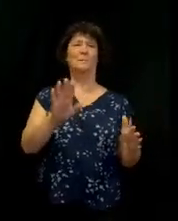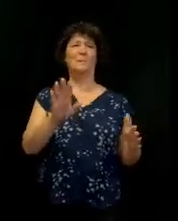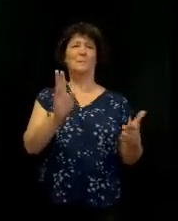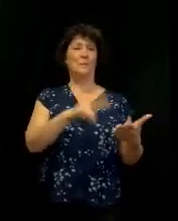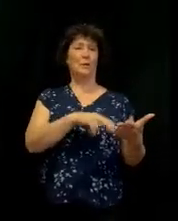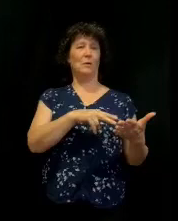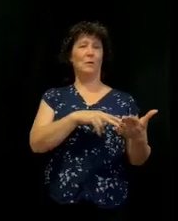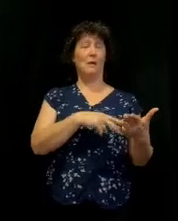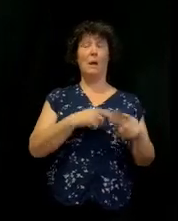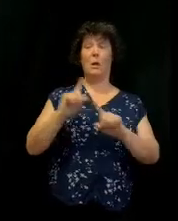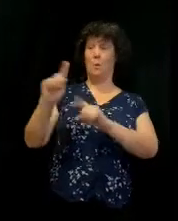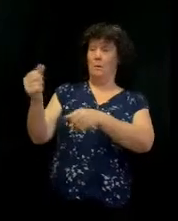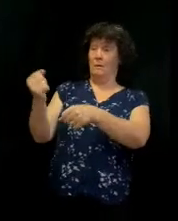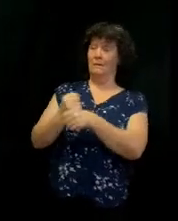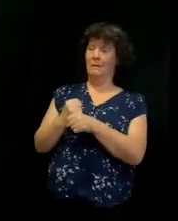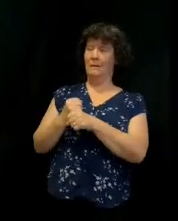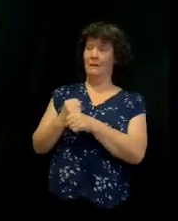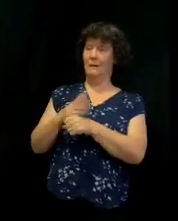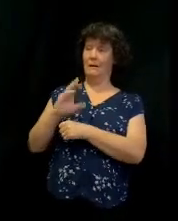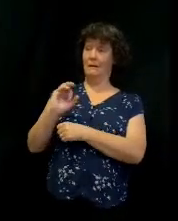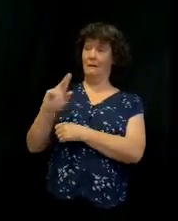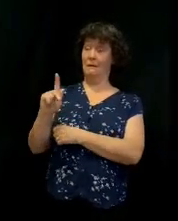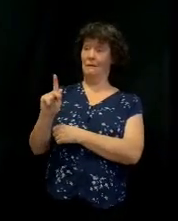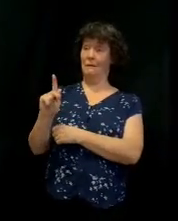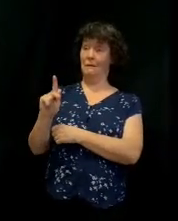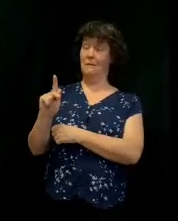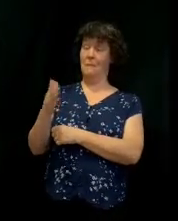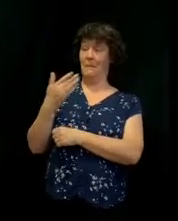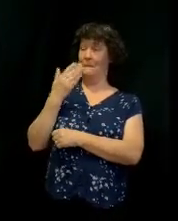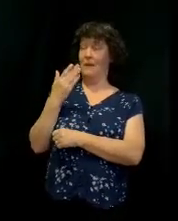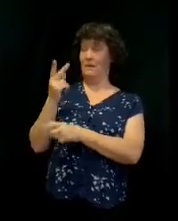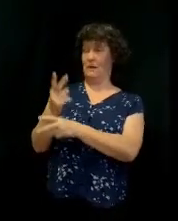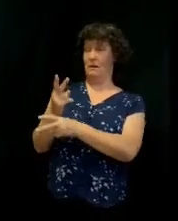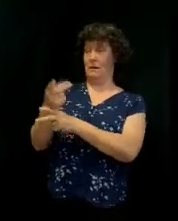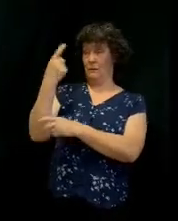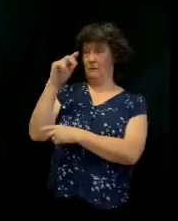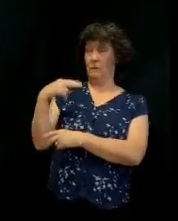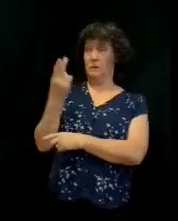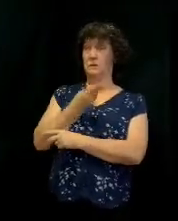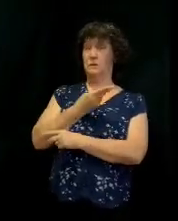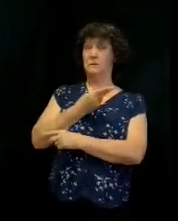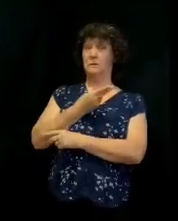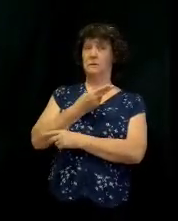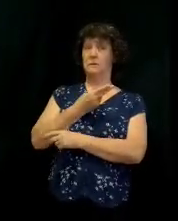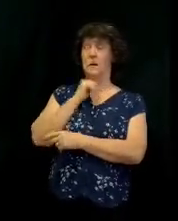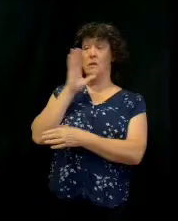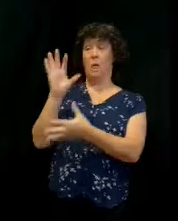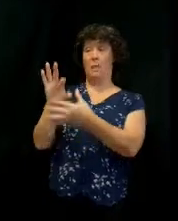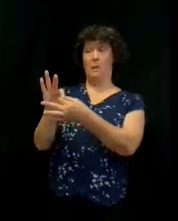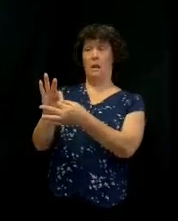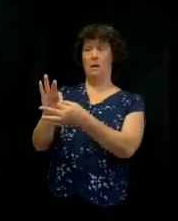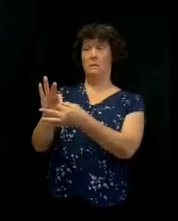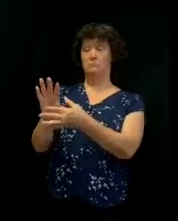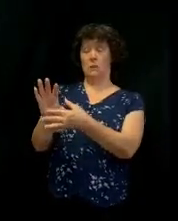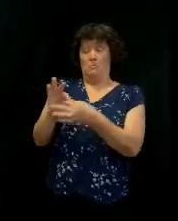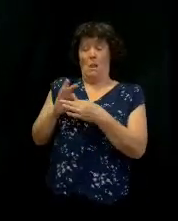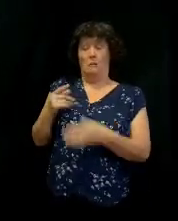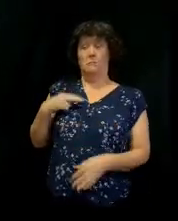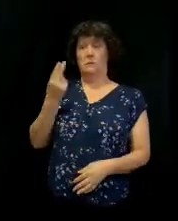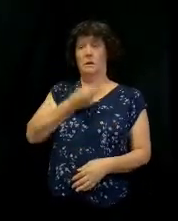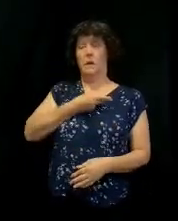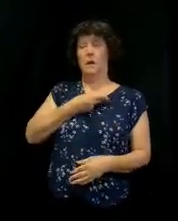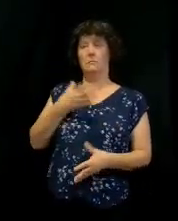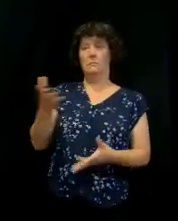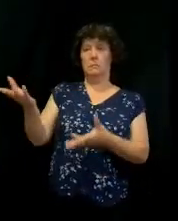They come and get it. Hey, listen, thanks a lot for keeping that for us. That don't belong to you. belongs to us, so we're getting this